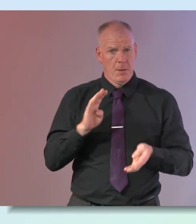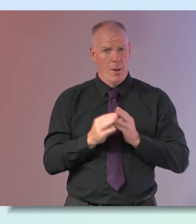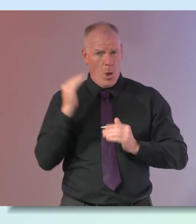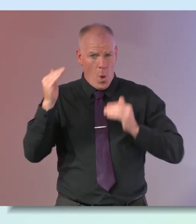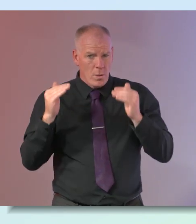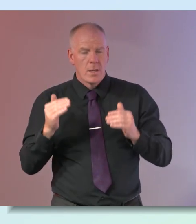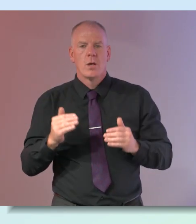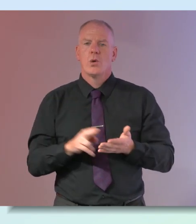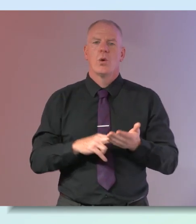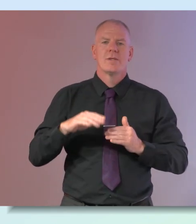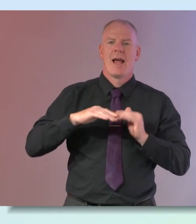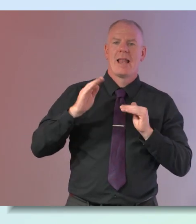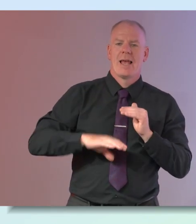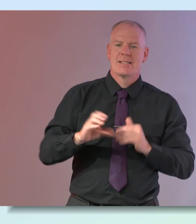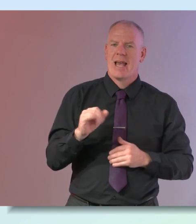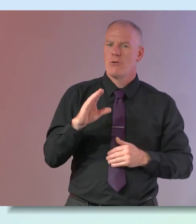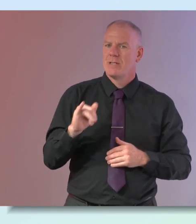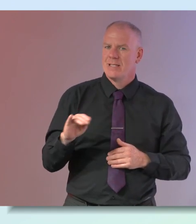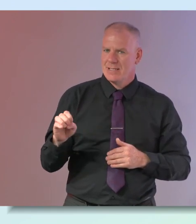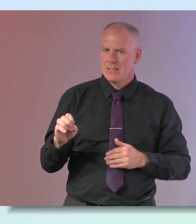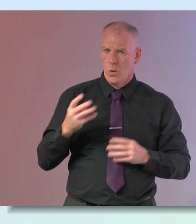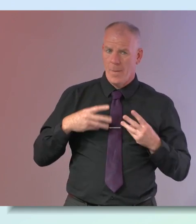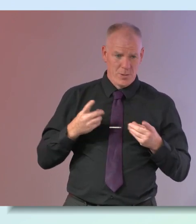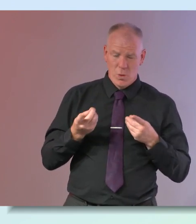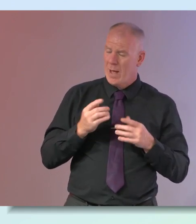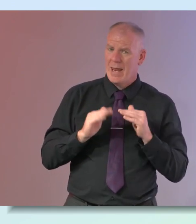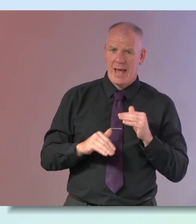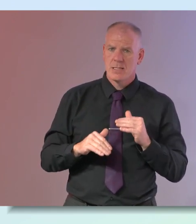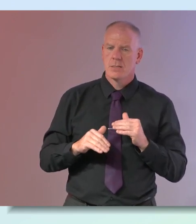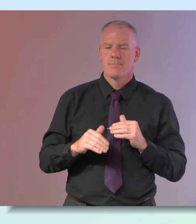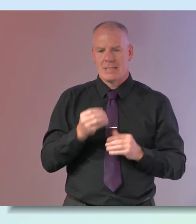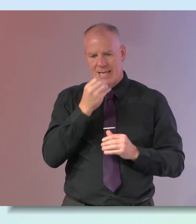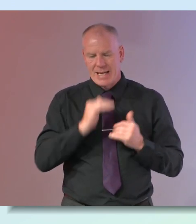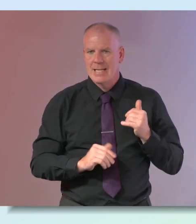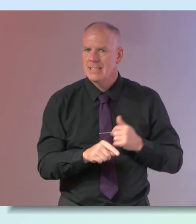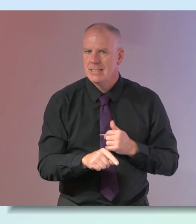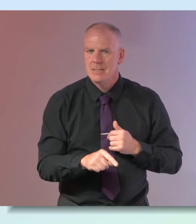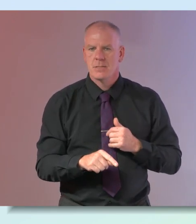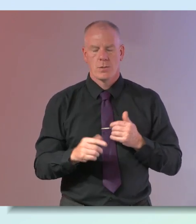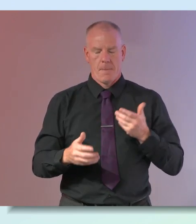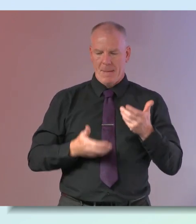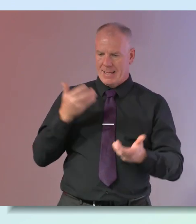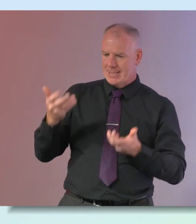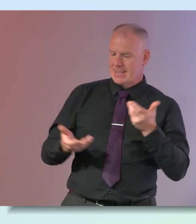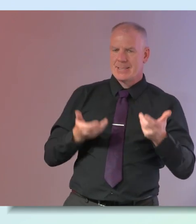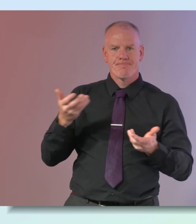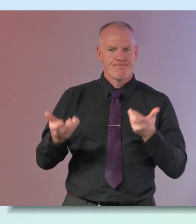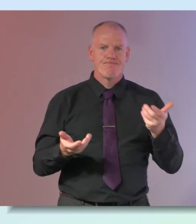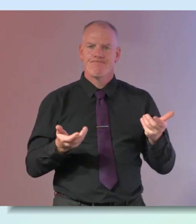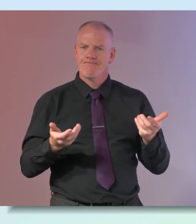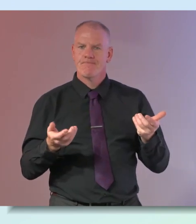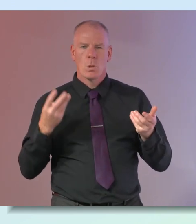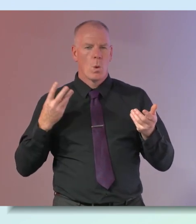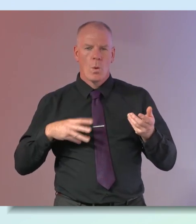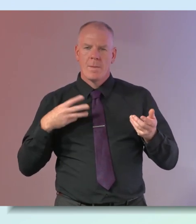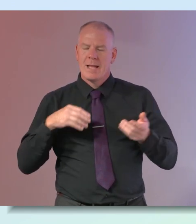we burn less calories as women yeah and we do so i suppose that's another thing so this it's a juggle i think women just